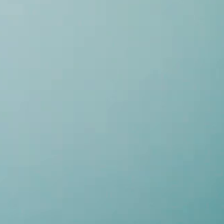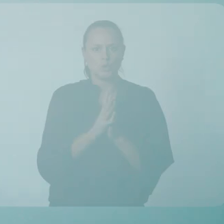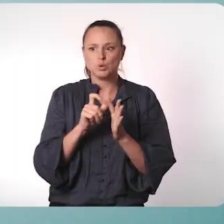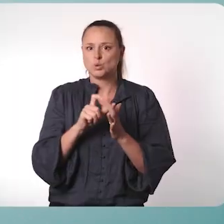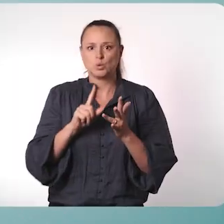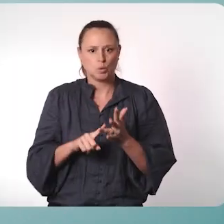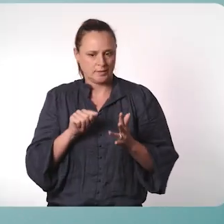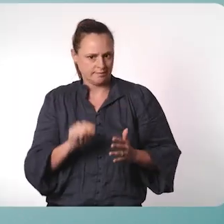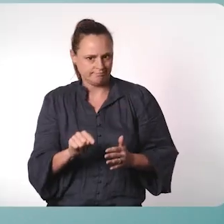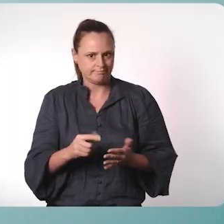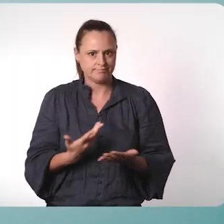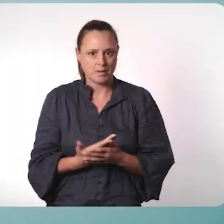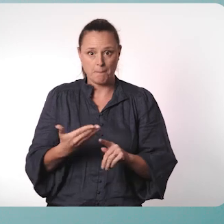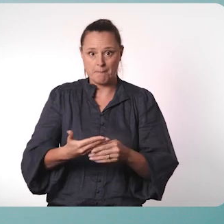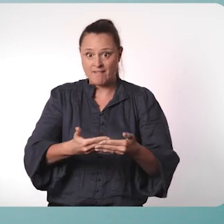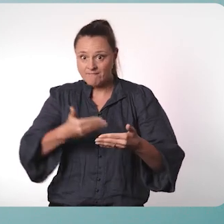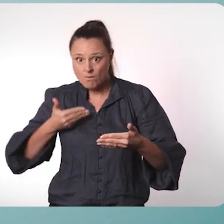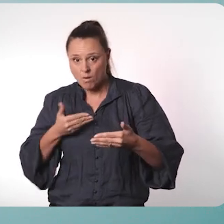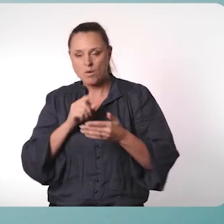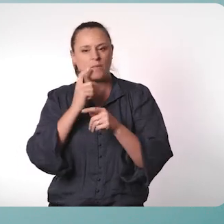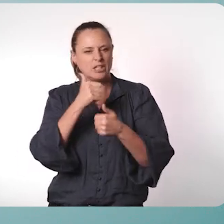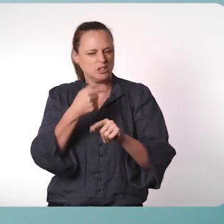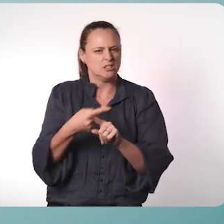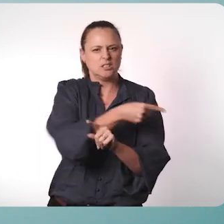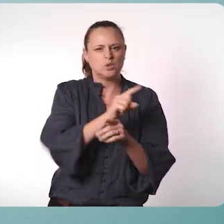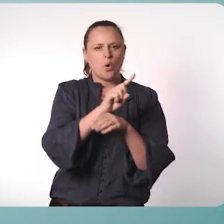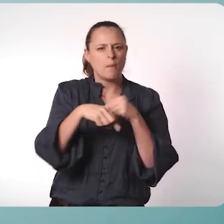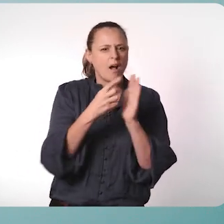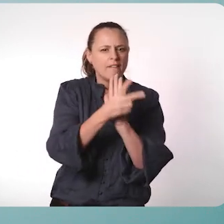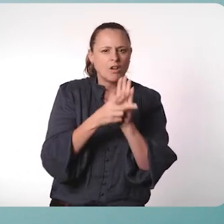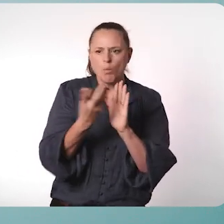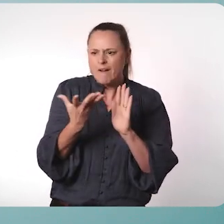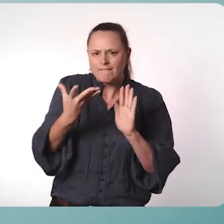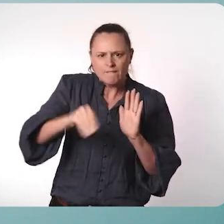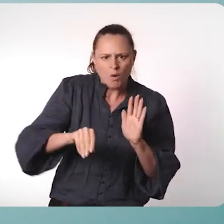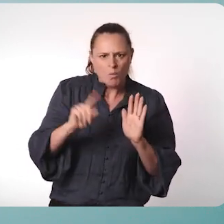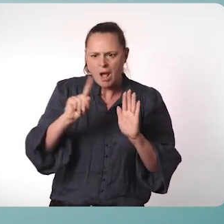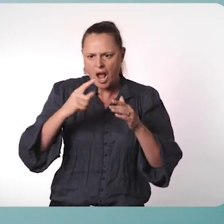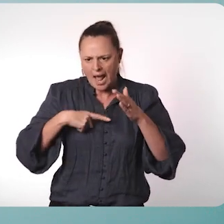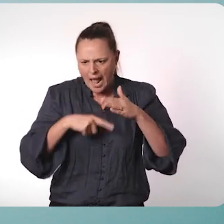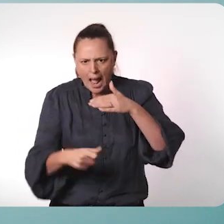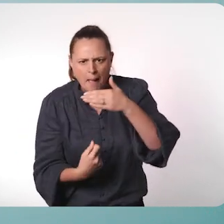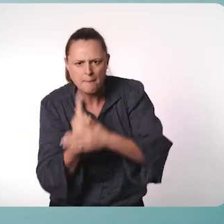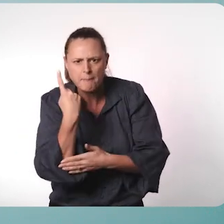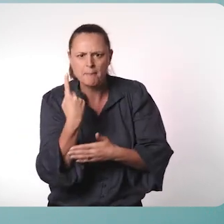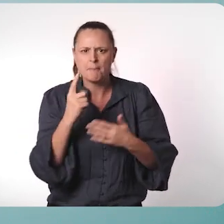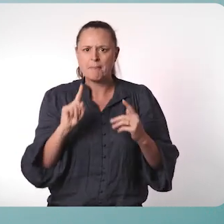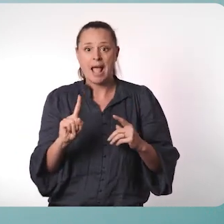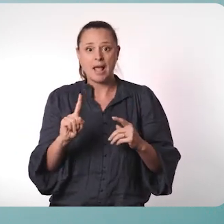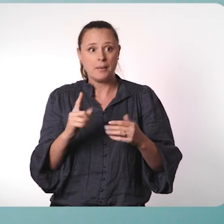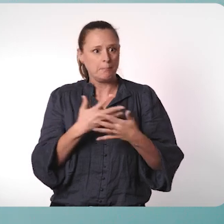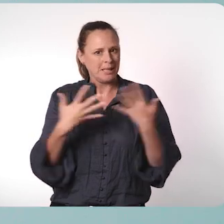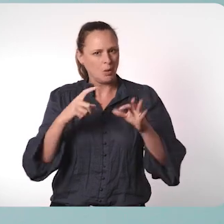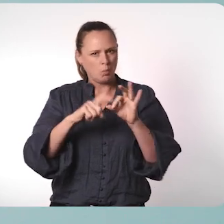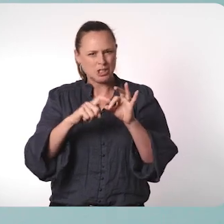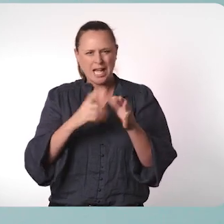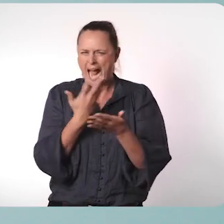In previous videos we talked about violence, who commits it and what drives it, but how do we stop it from happening in the first